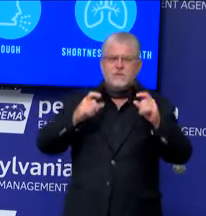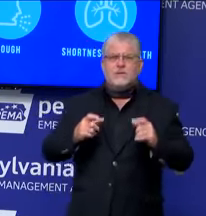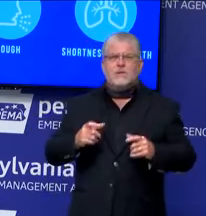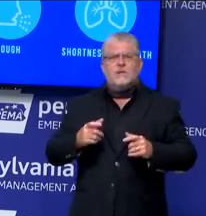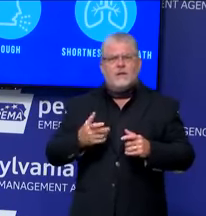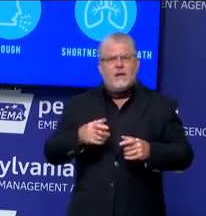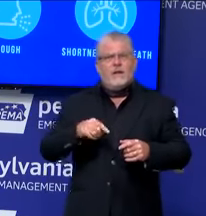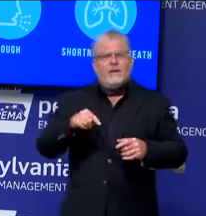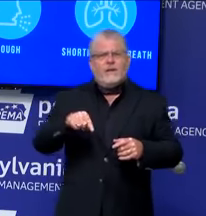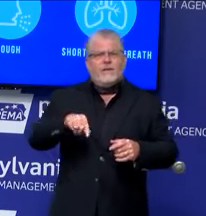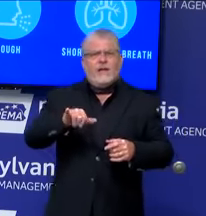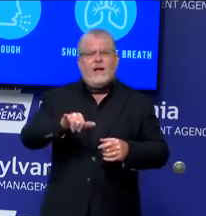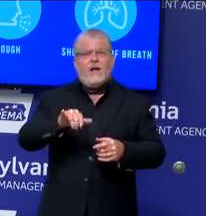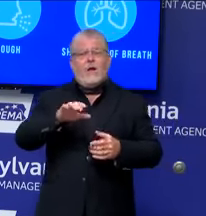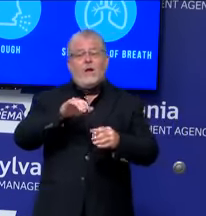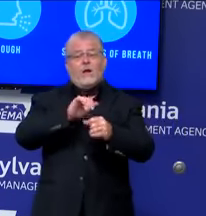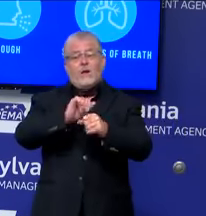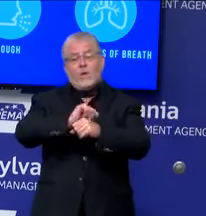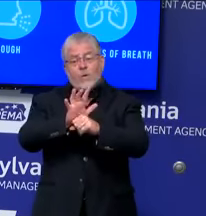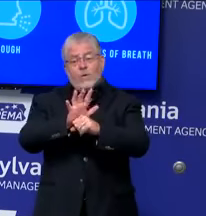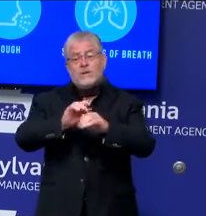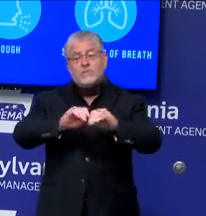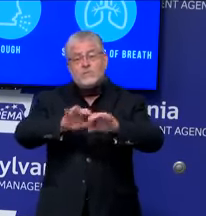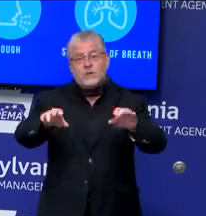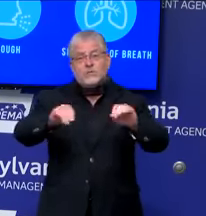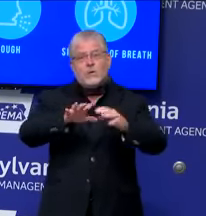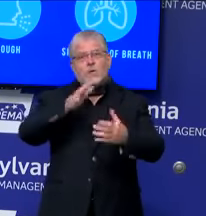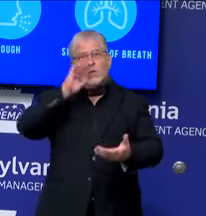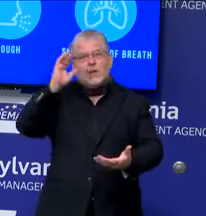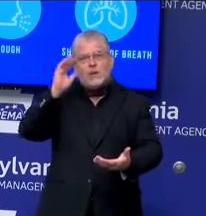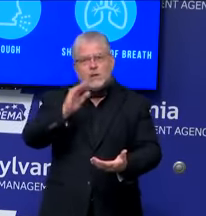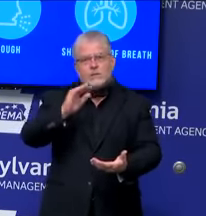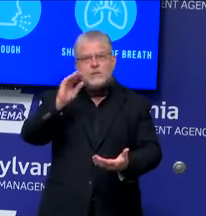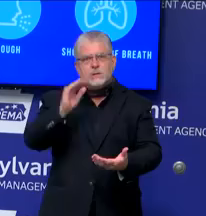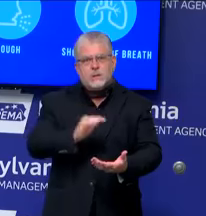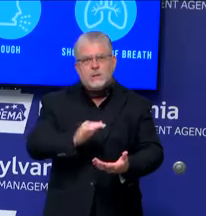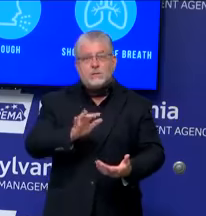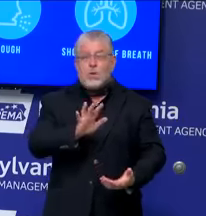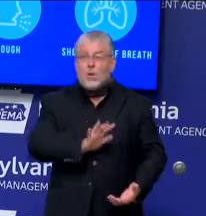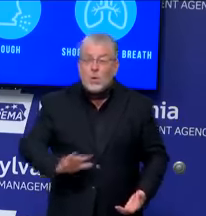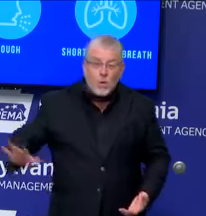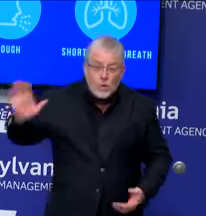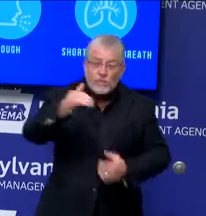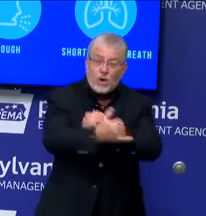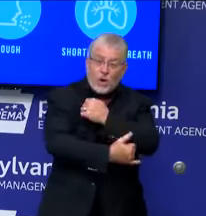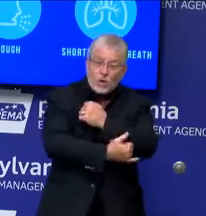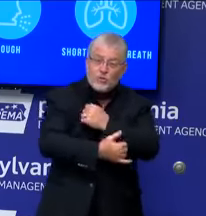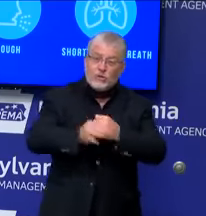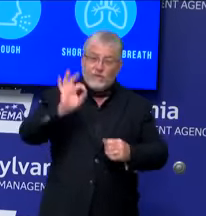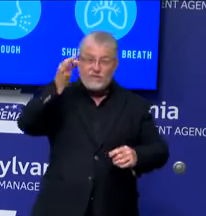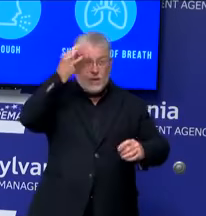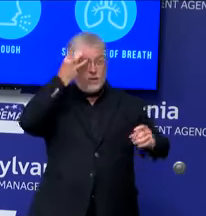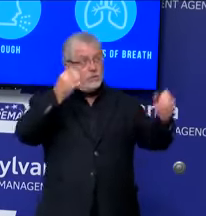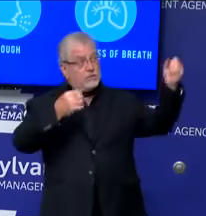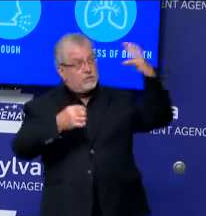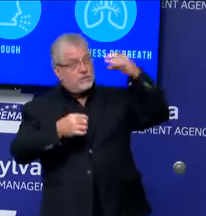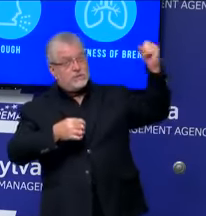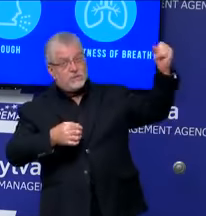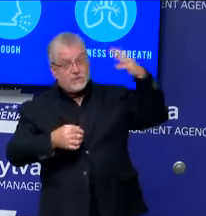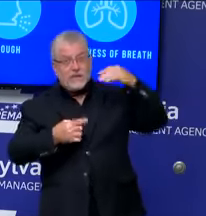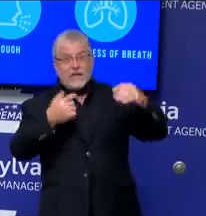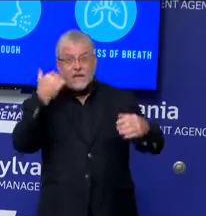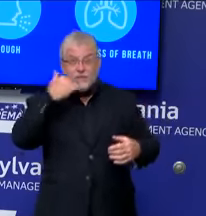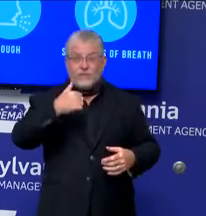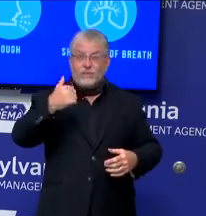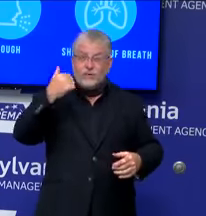-19. It is accepted throughout the country. Federal government sends us reports every day in terms of recommending universal masking.